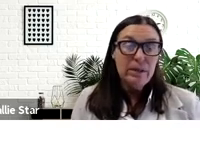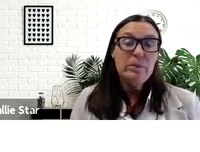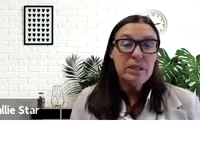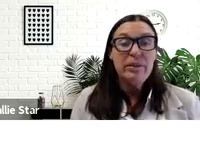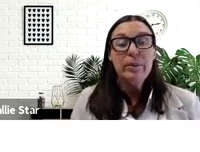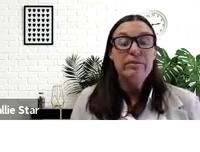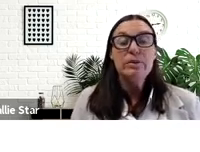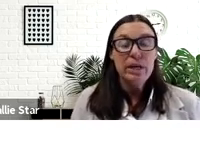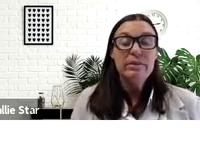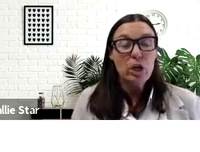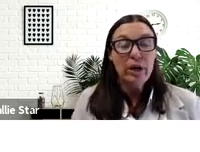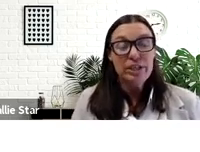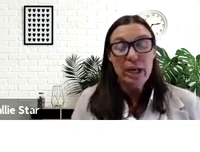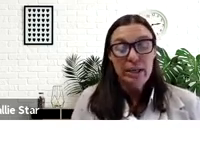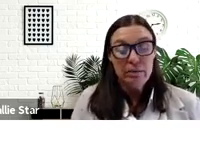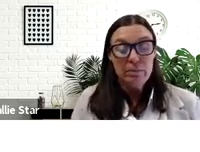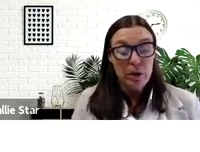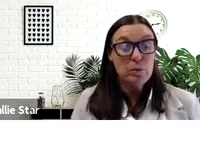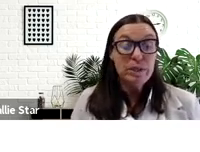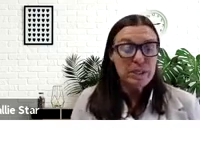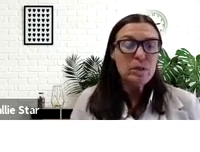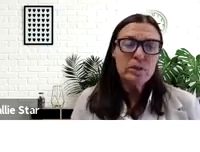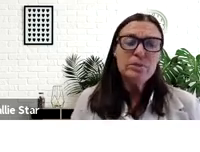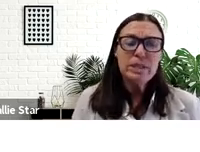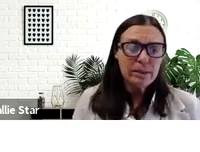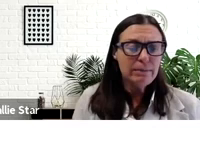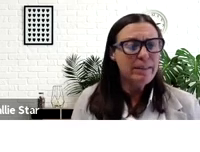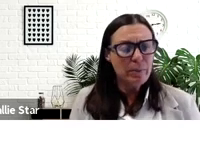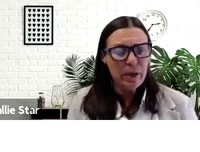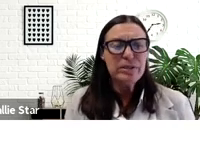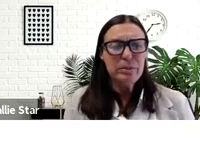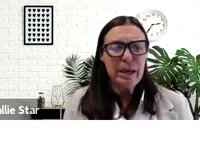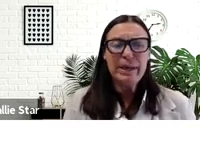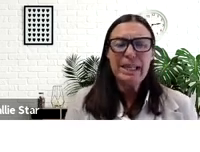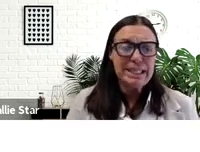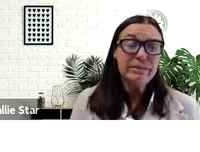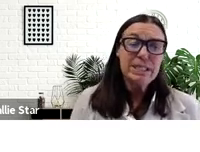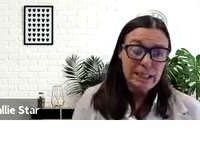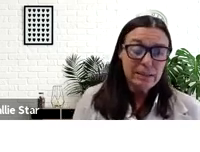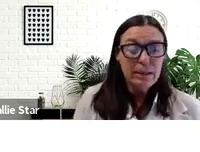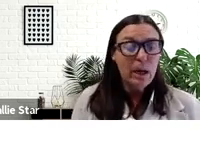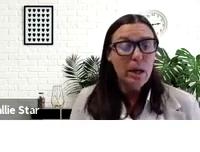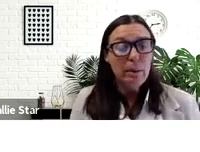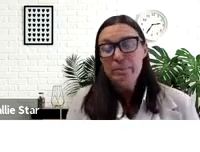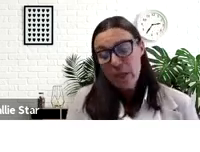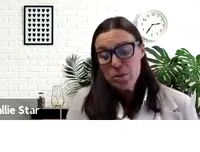It was another one of those kind of jarring, shocking moments. We'd been told she was young. I think we all assumed that meant like 17,